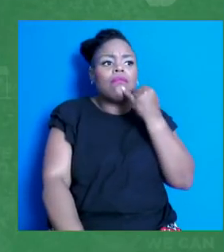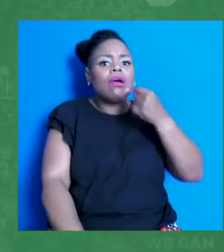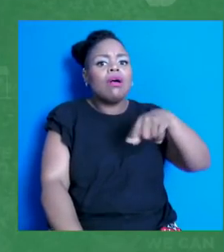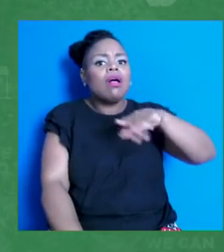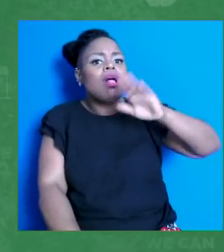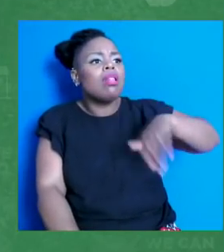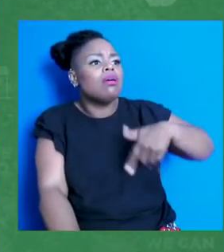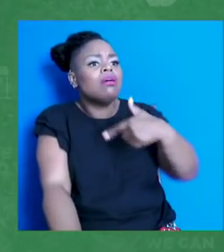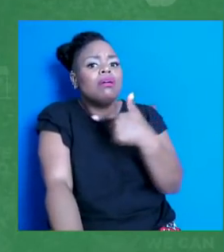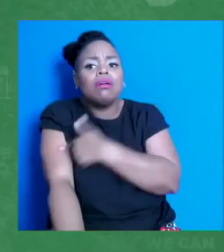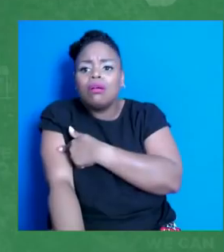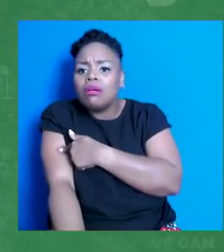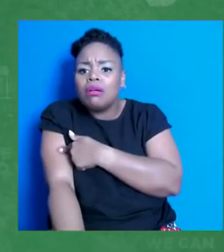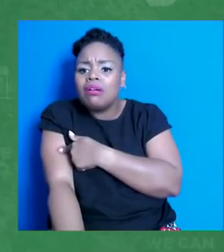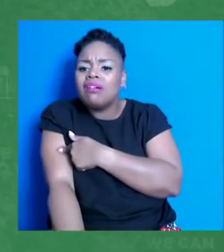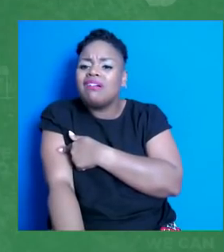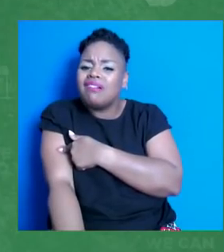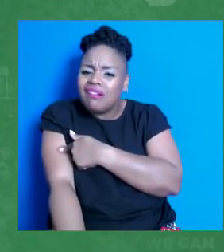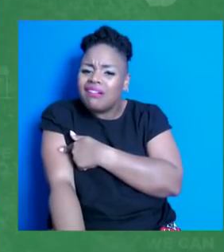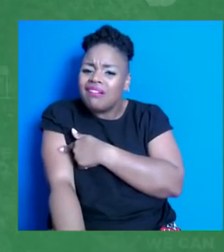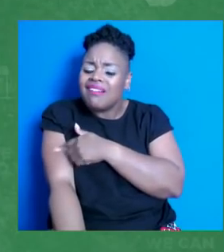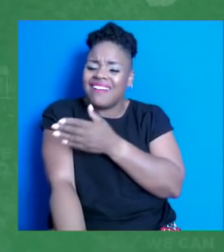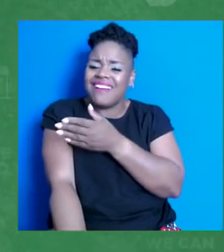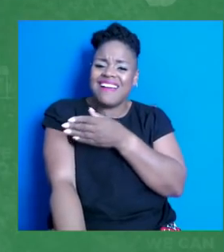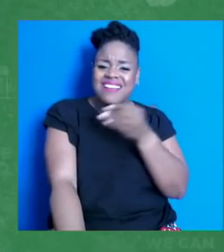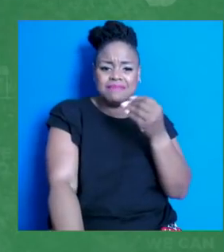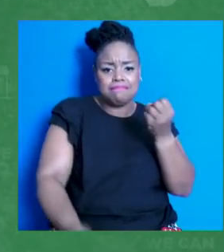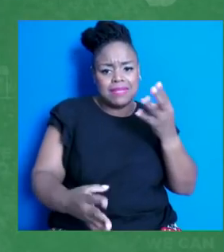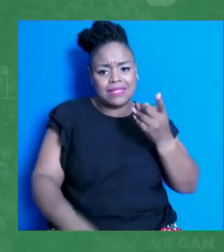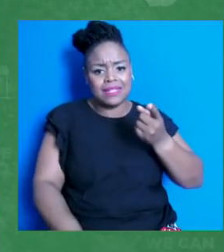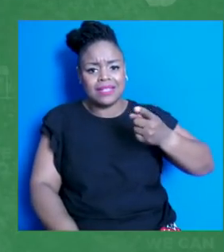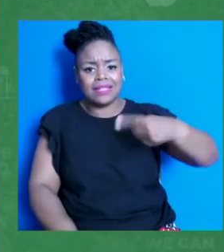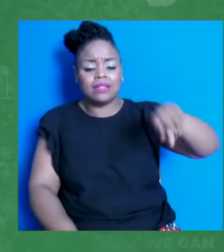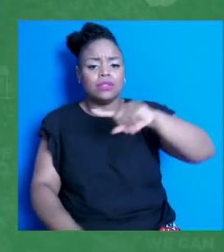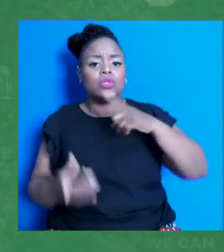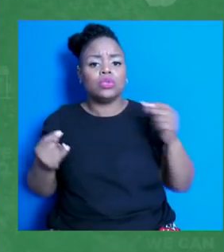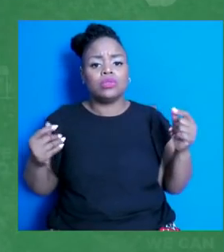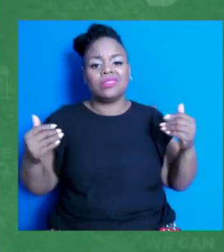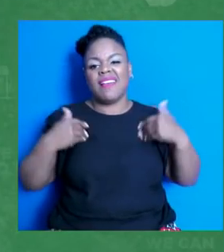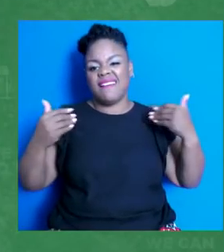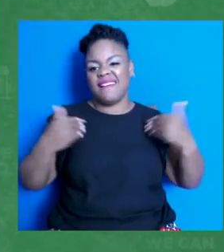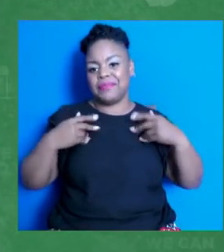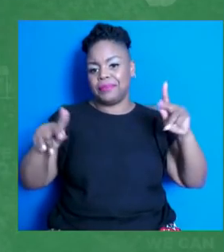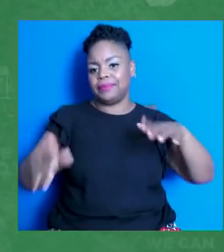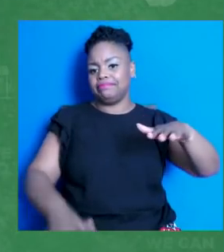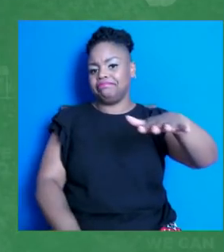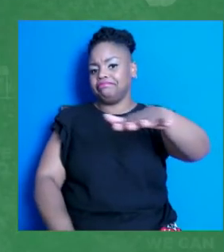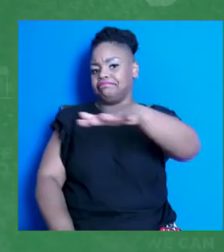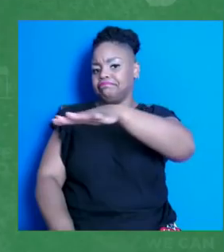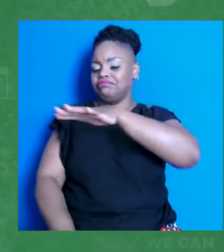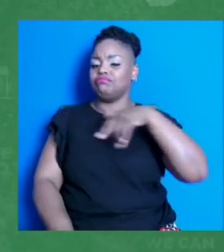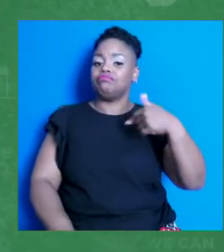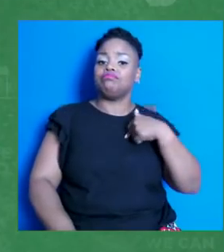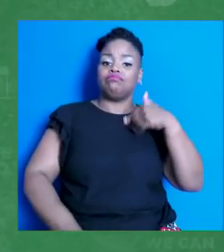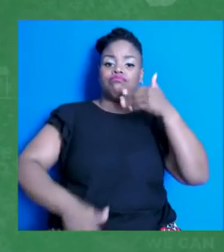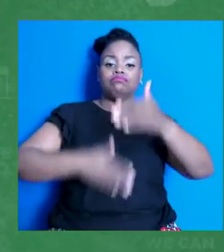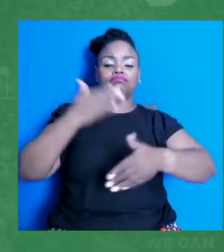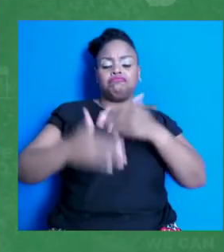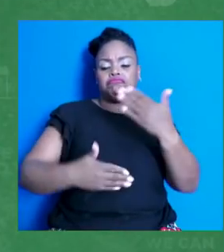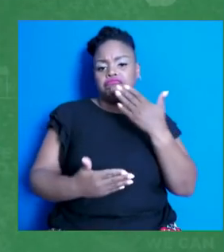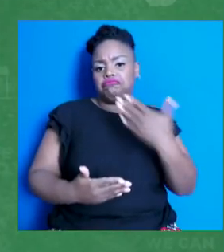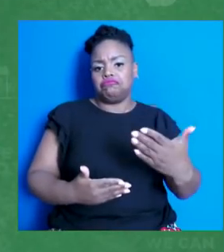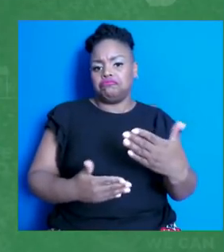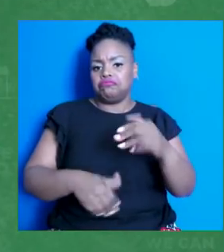And many among them are young people because we've done a really good job of getting the